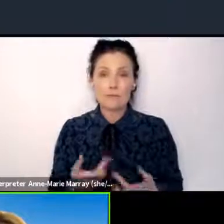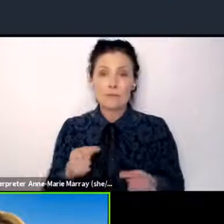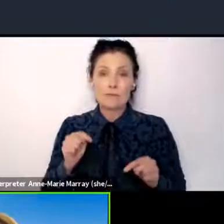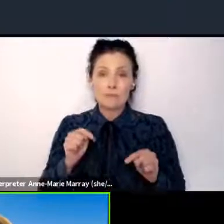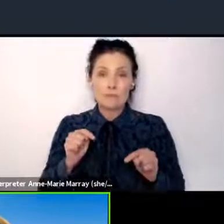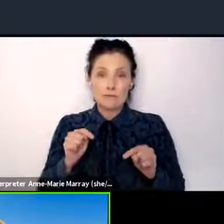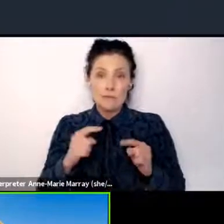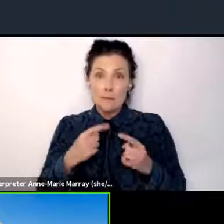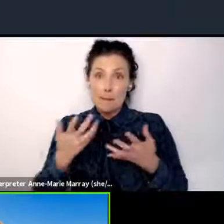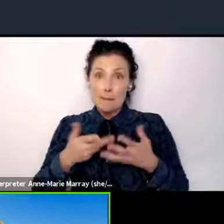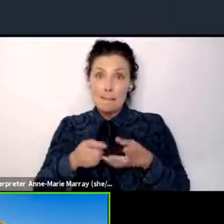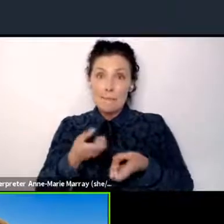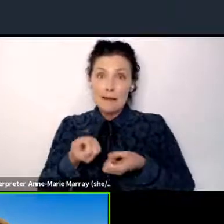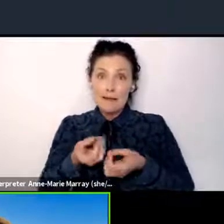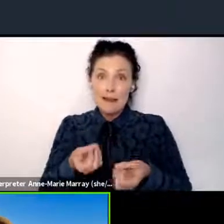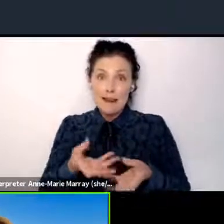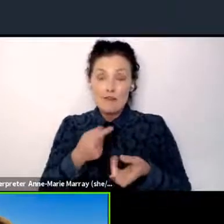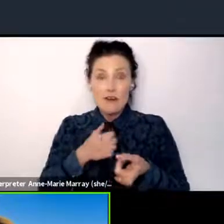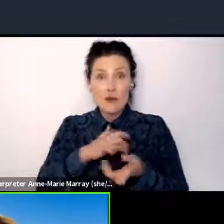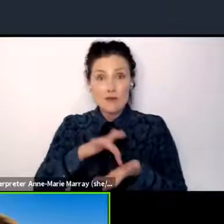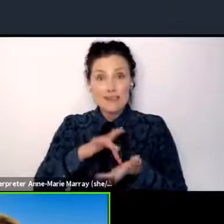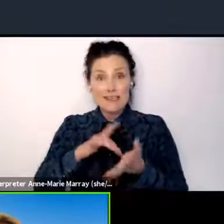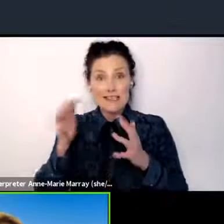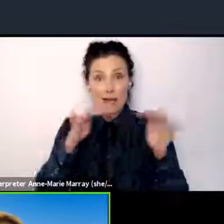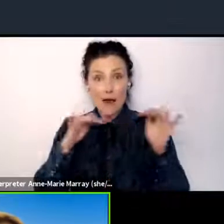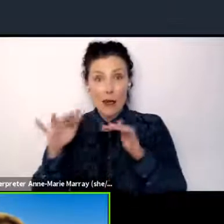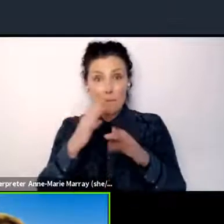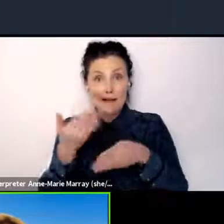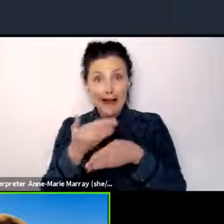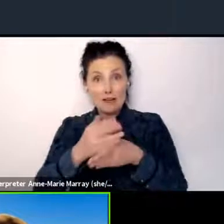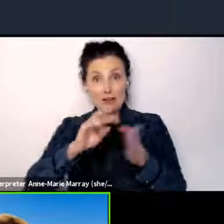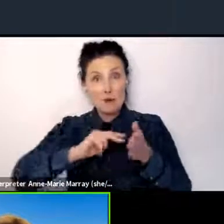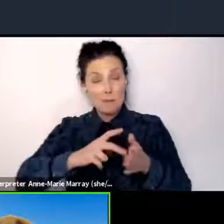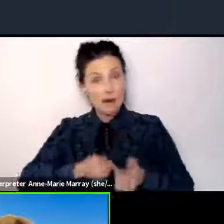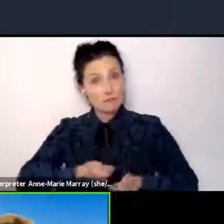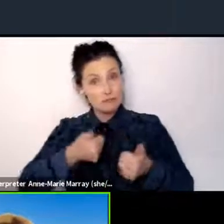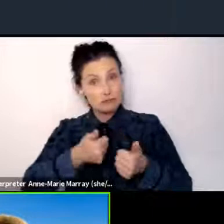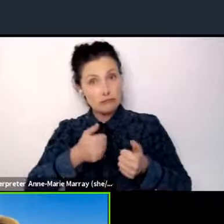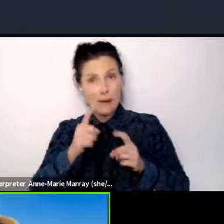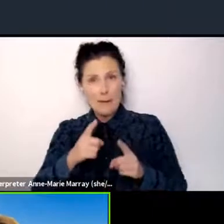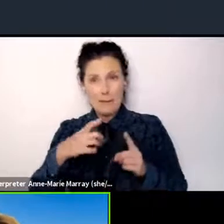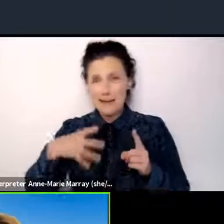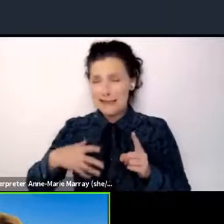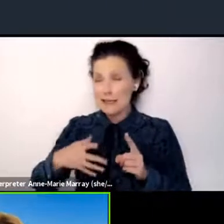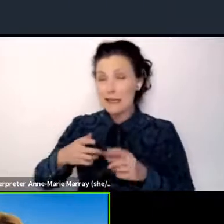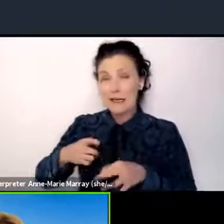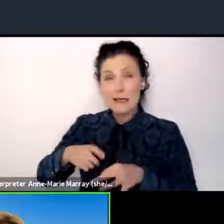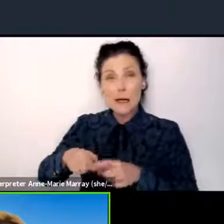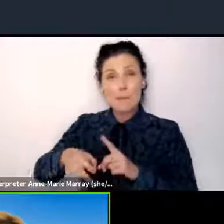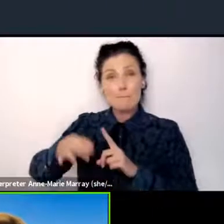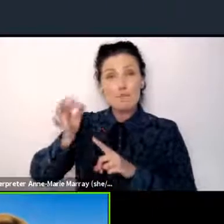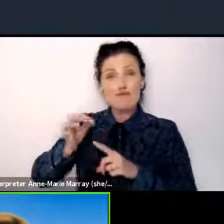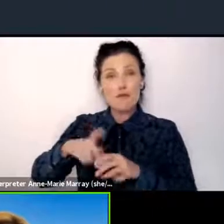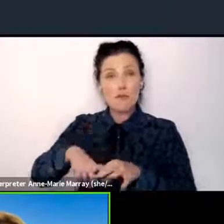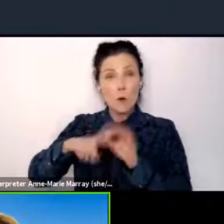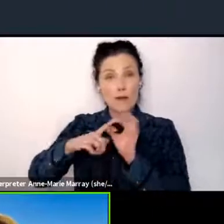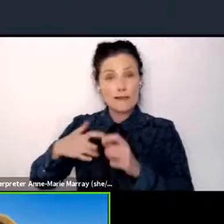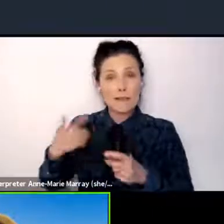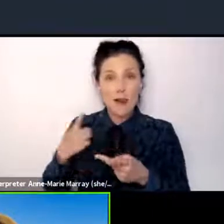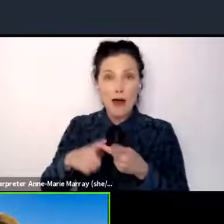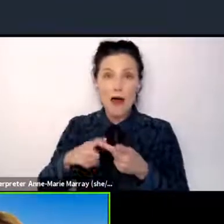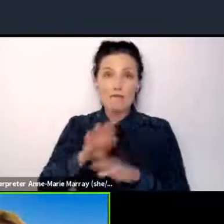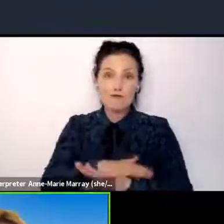action plans, also delivering public services that everybody needs and will improve quality of life from green and expanding public transport,